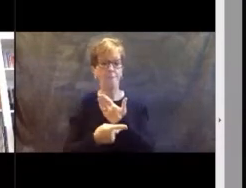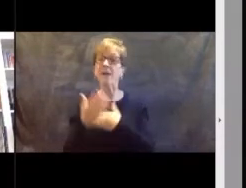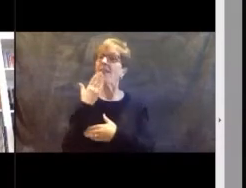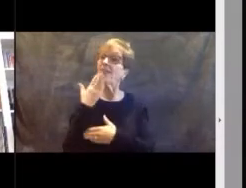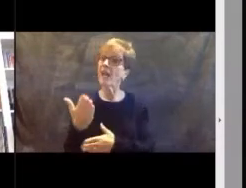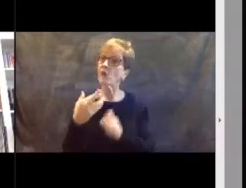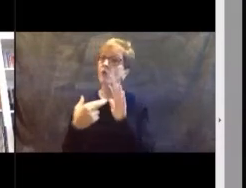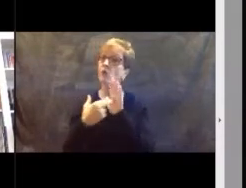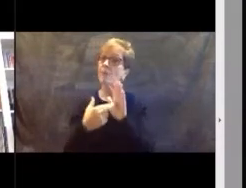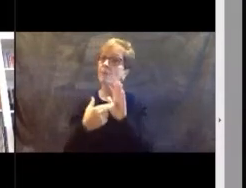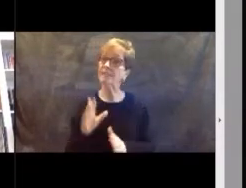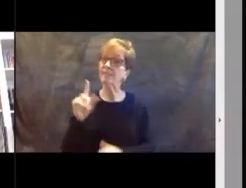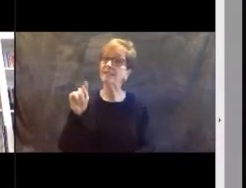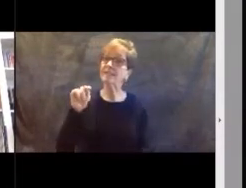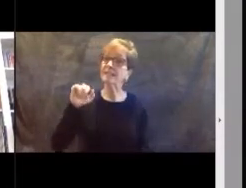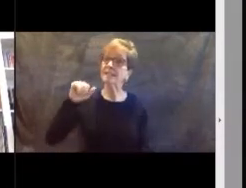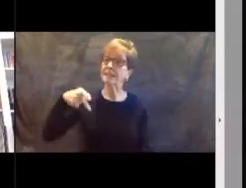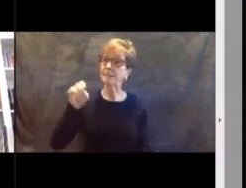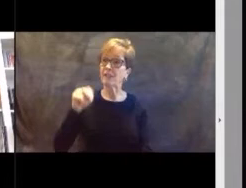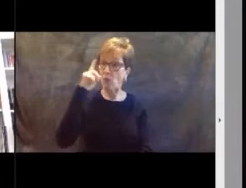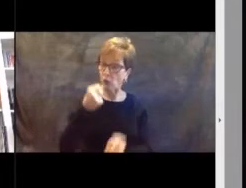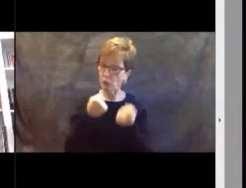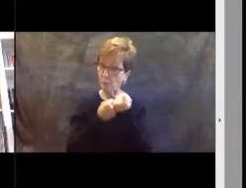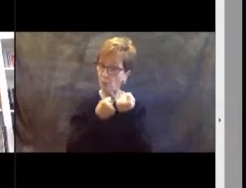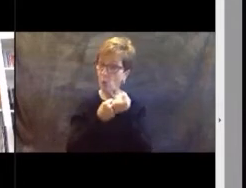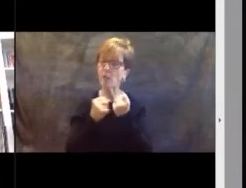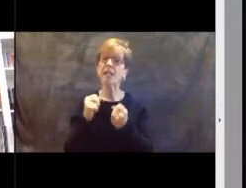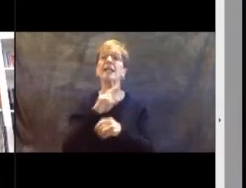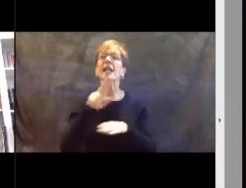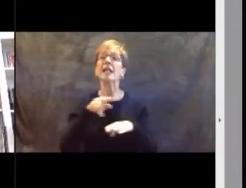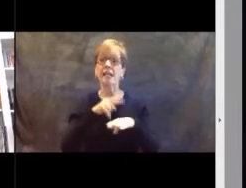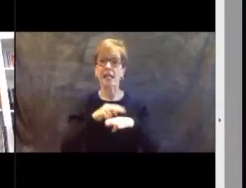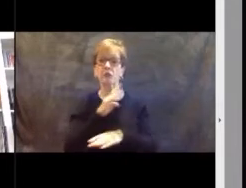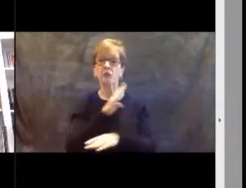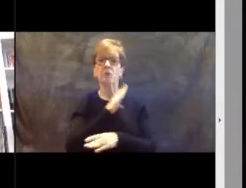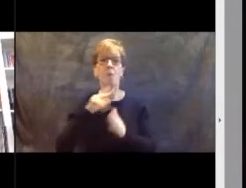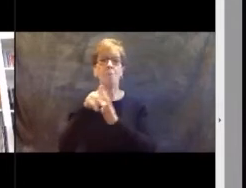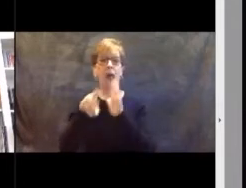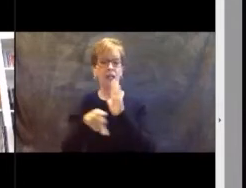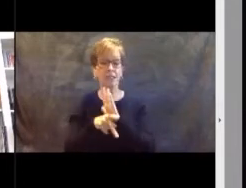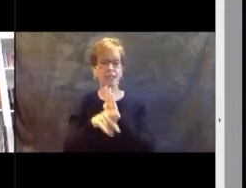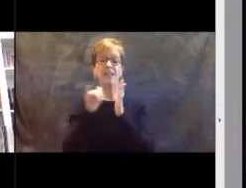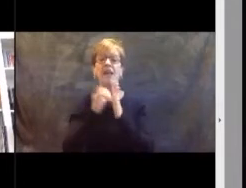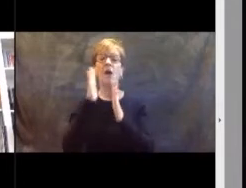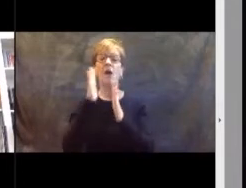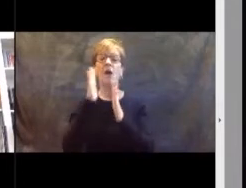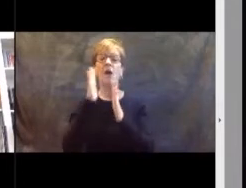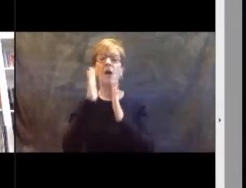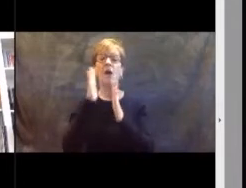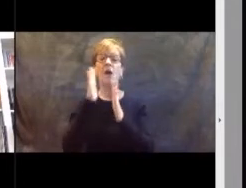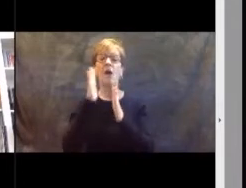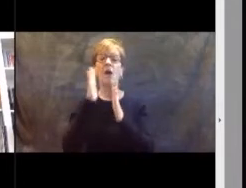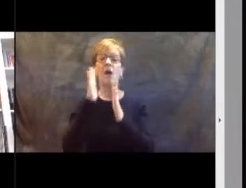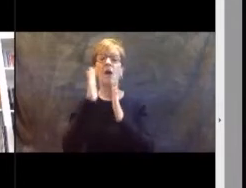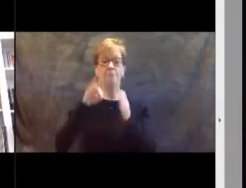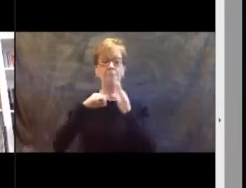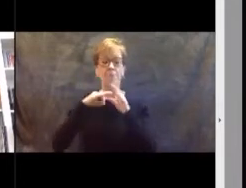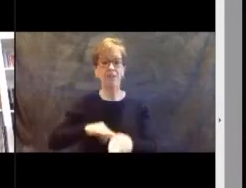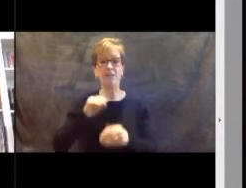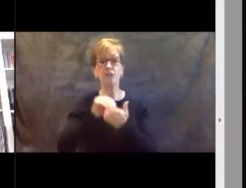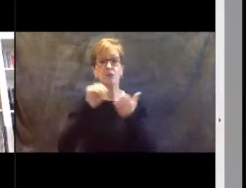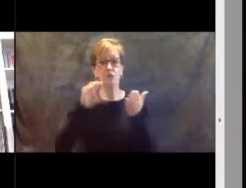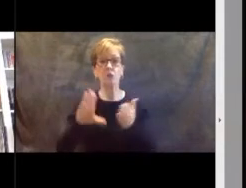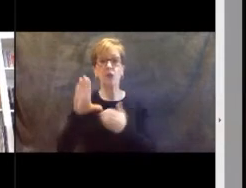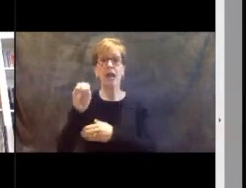Tipton for supporting national board friendly policy that will directly benefit student outcomes and help us grow a stronger Kentucky.